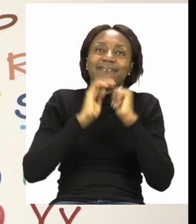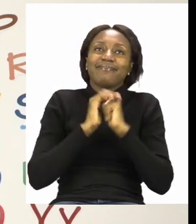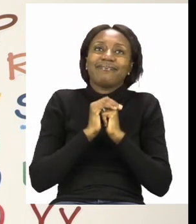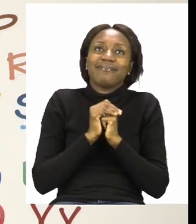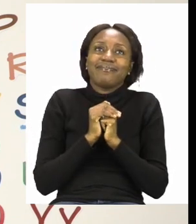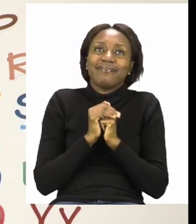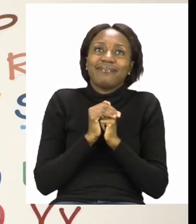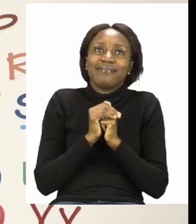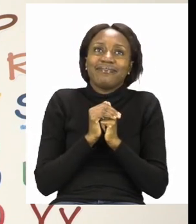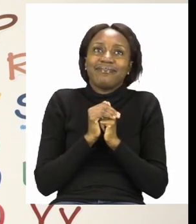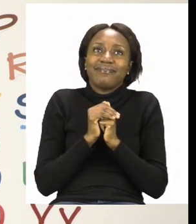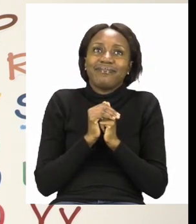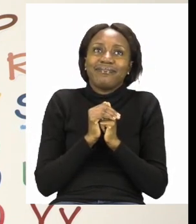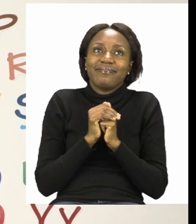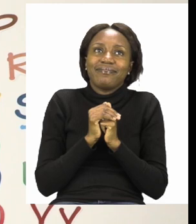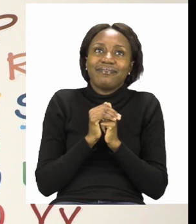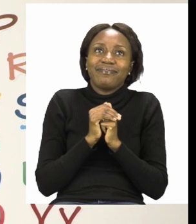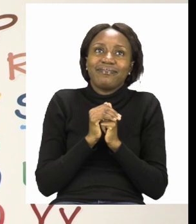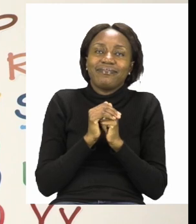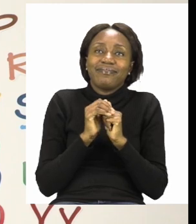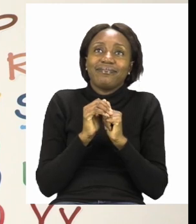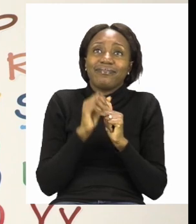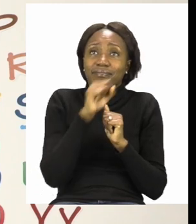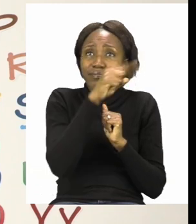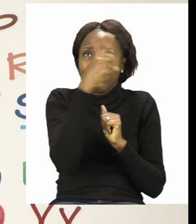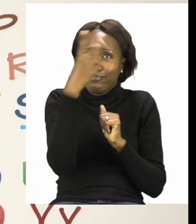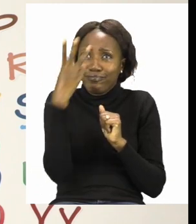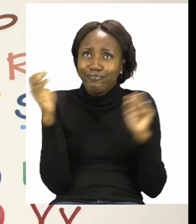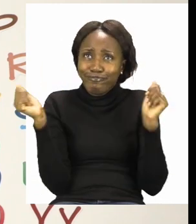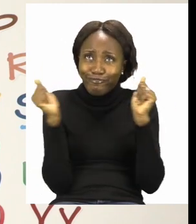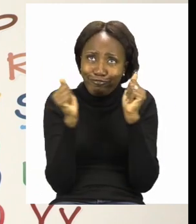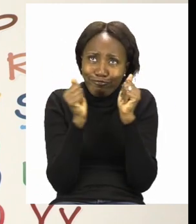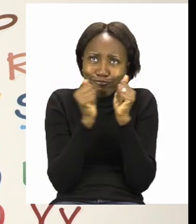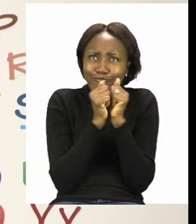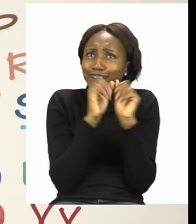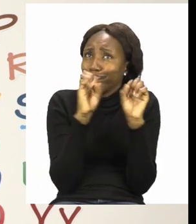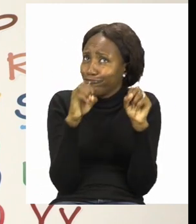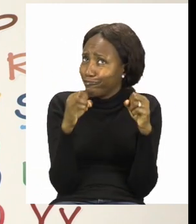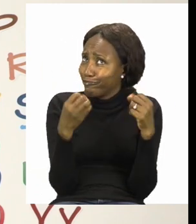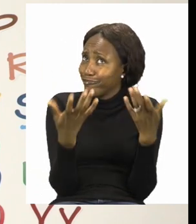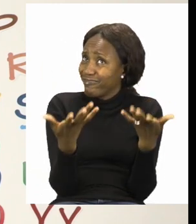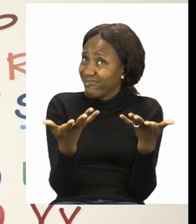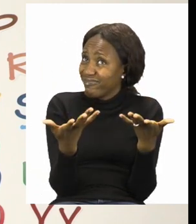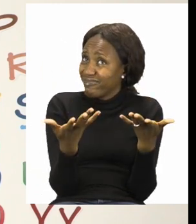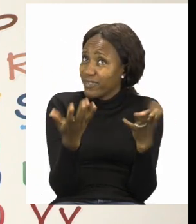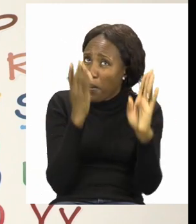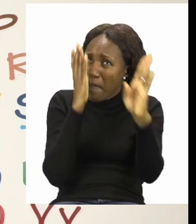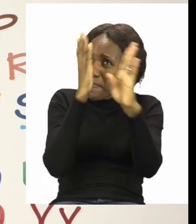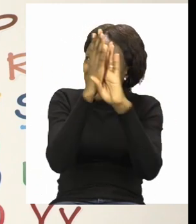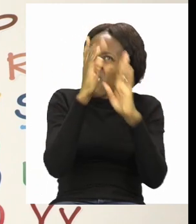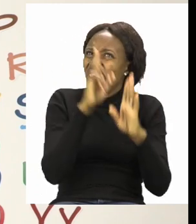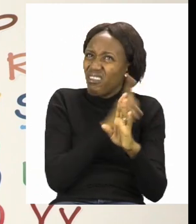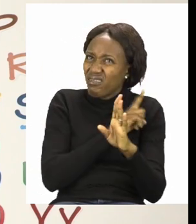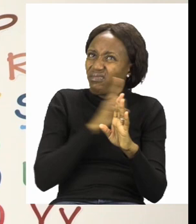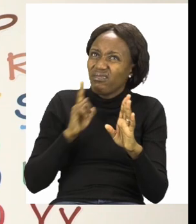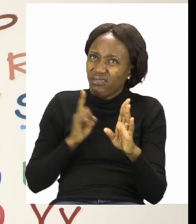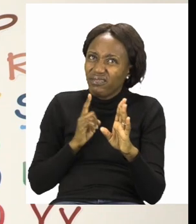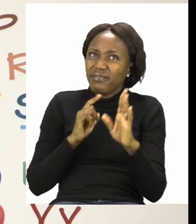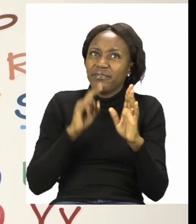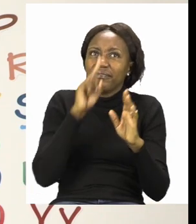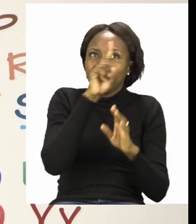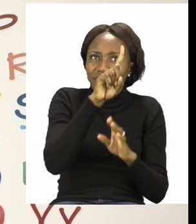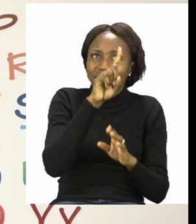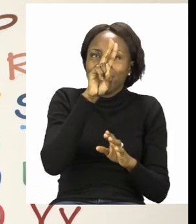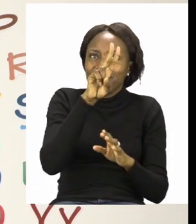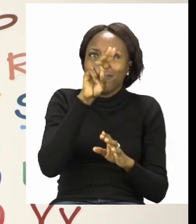Now, we need to count the dots to make sure that they are 11. 1,